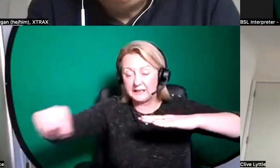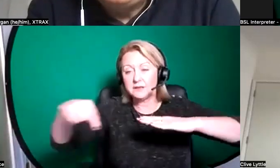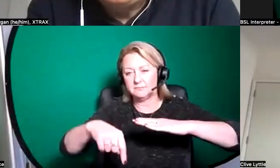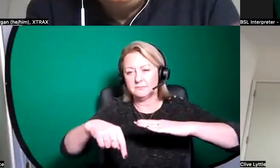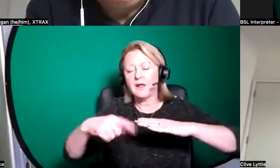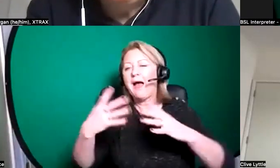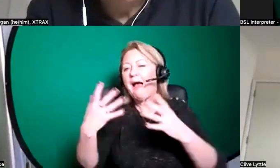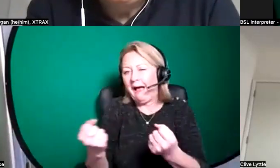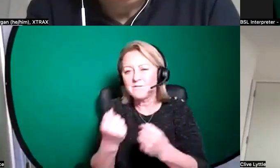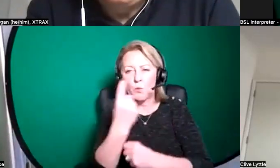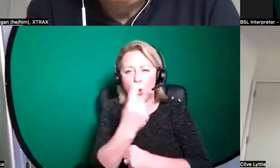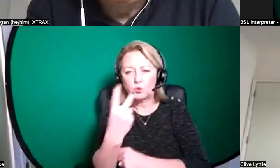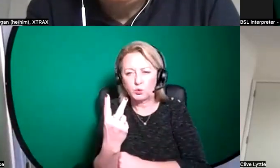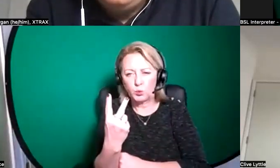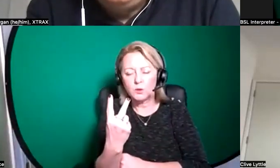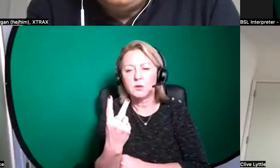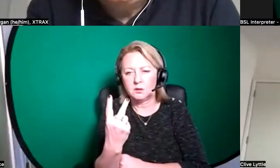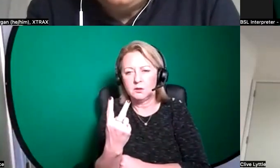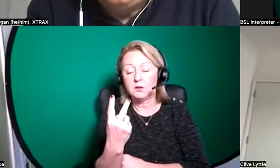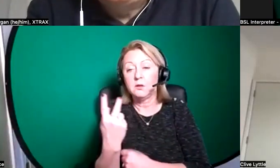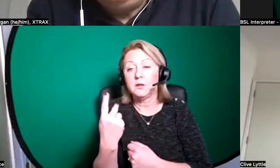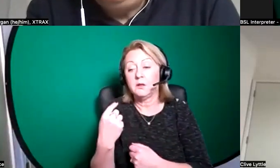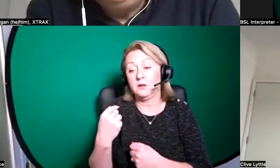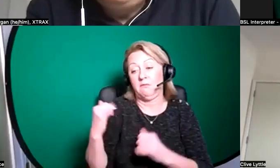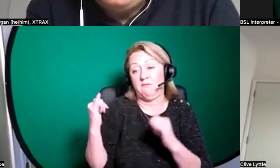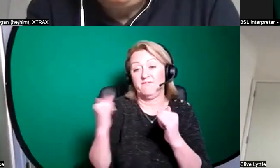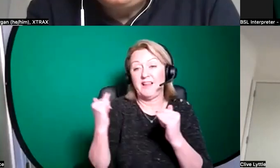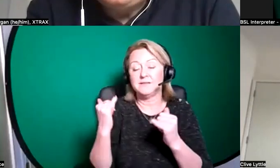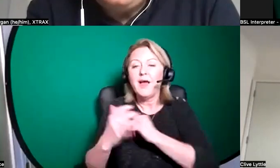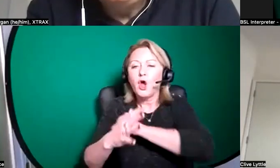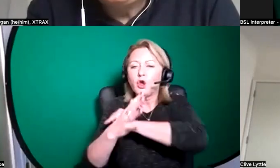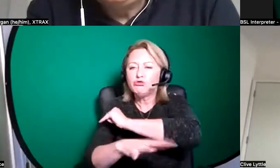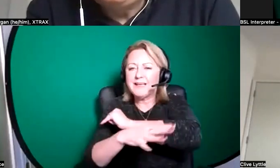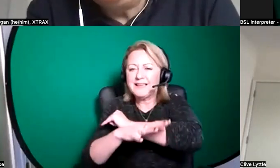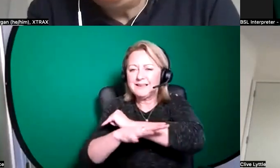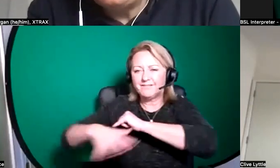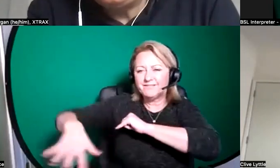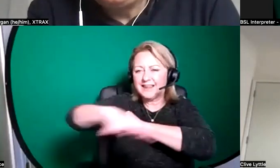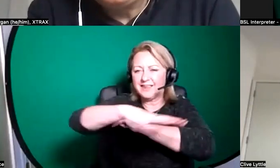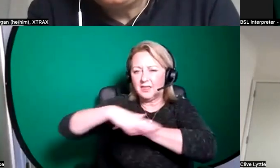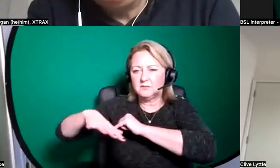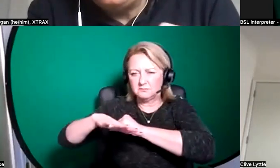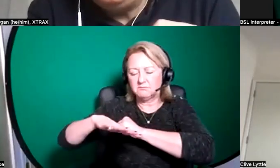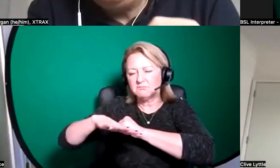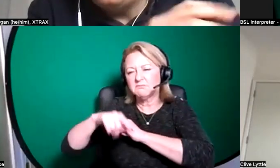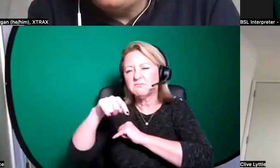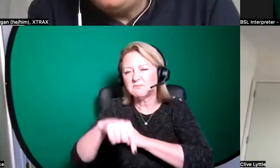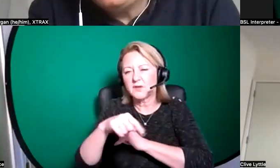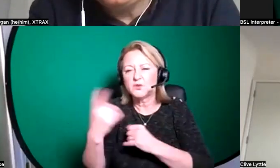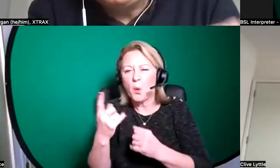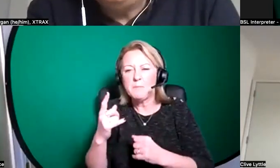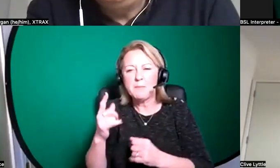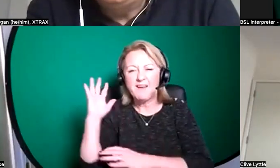also have one or two festivals in our network that are greenfield festivals as well so they might be presenting work kind of in